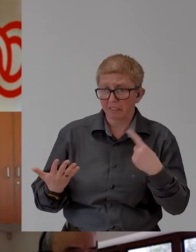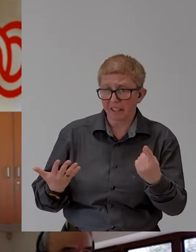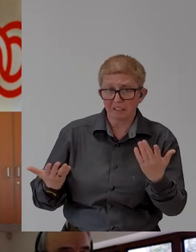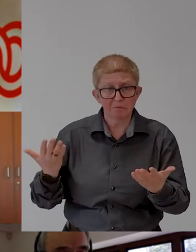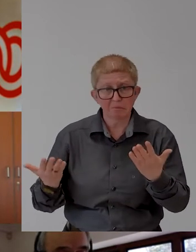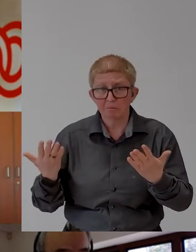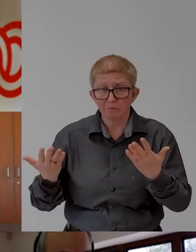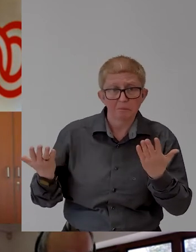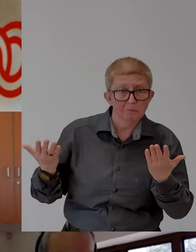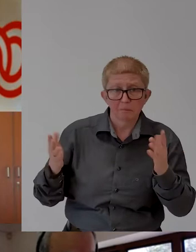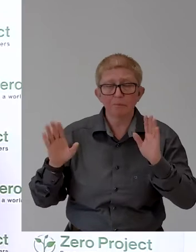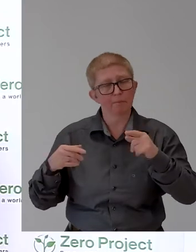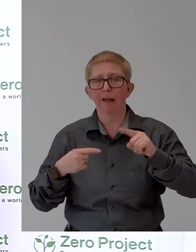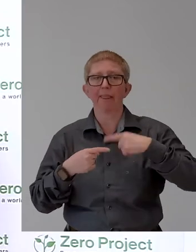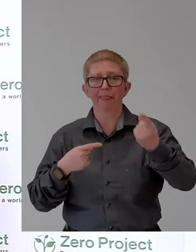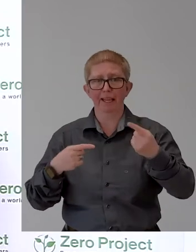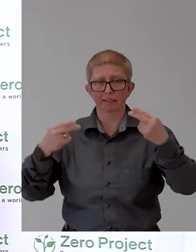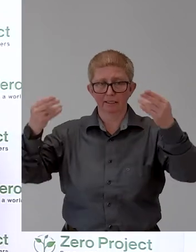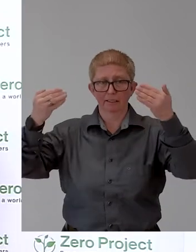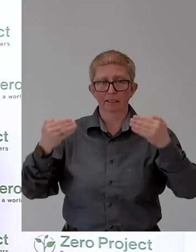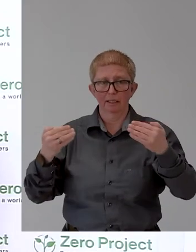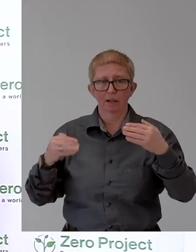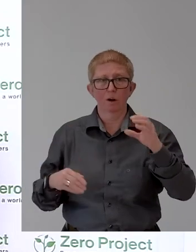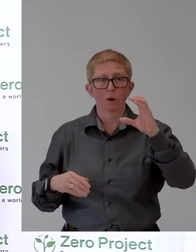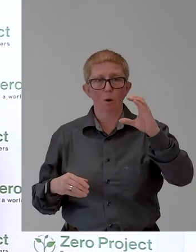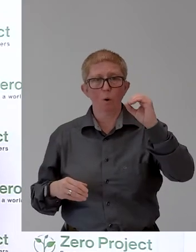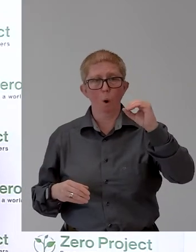And next the Cope Foundation from Ireland.